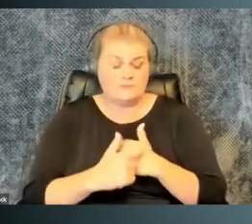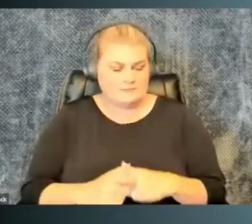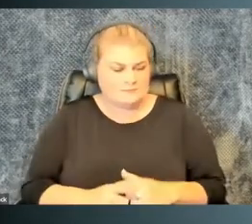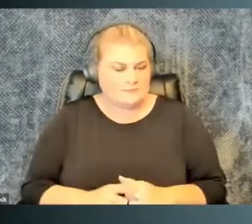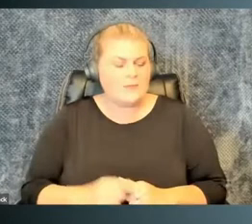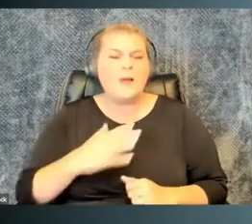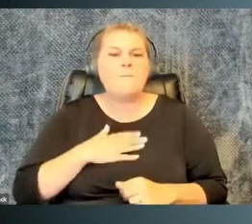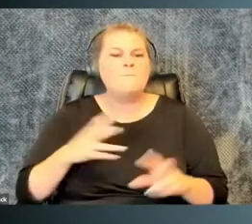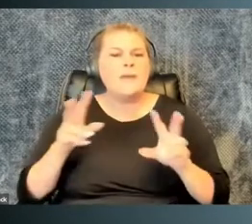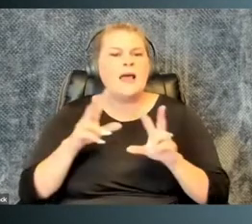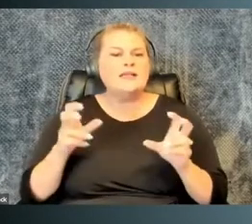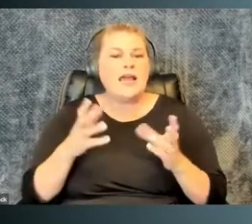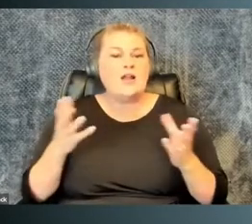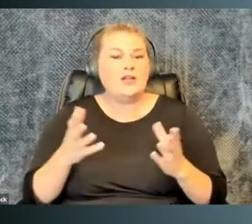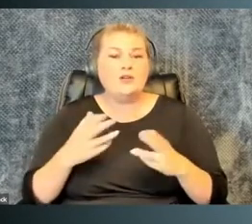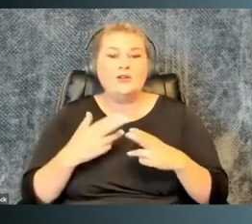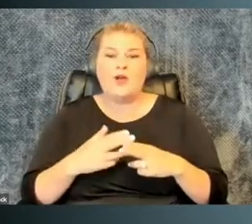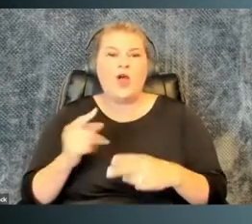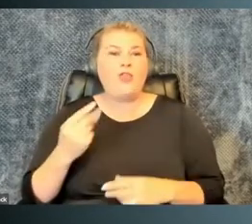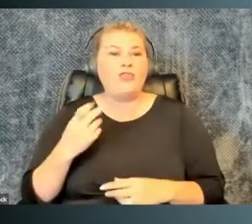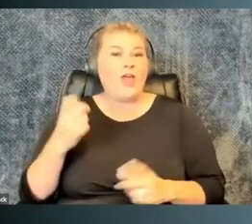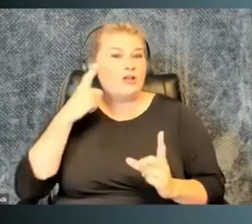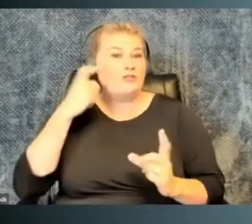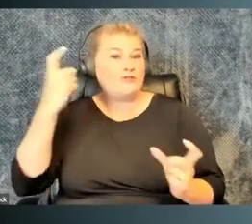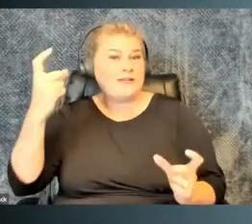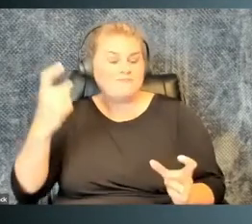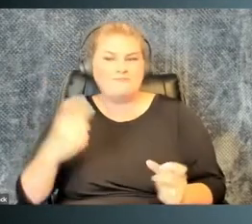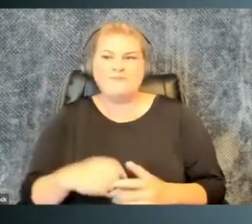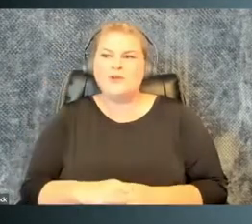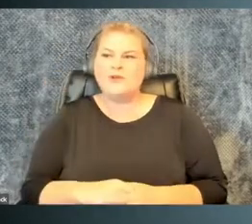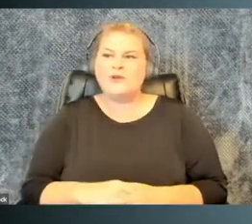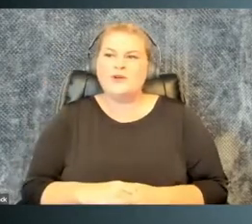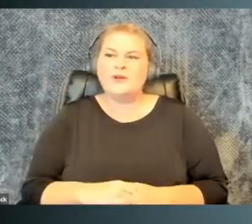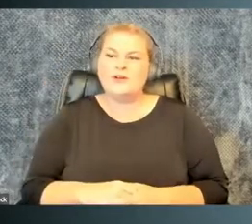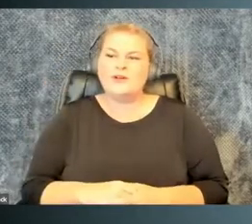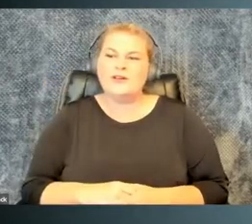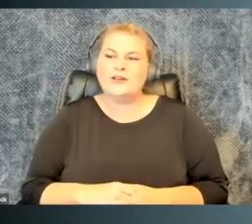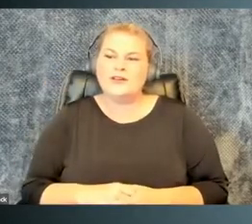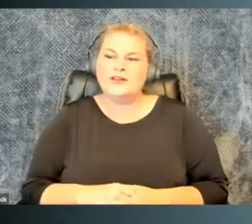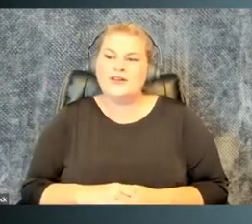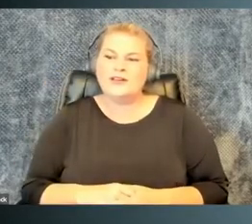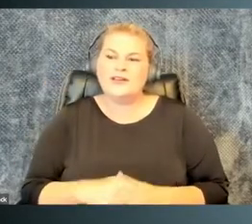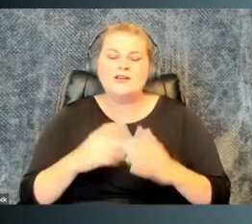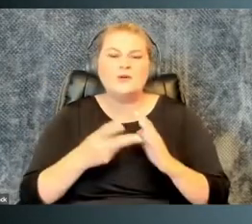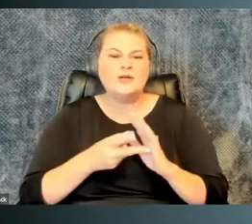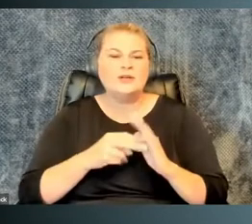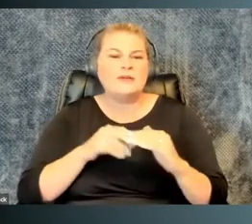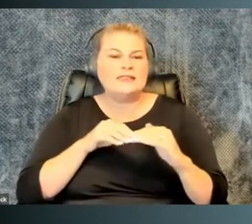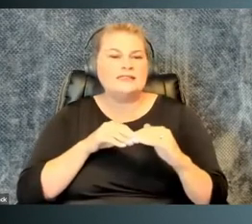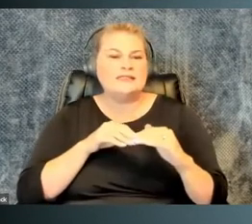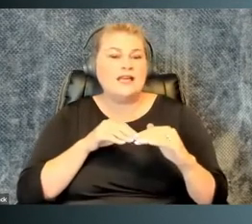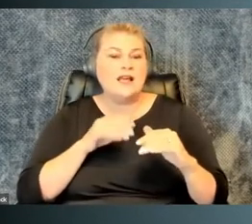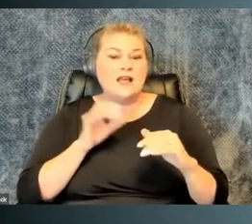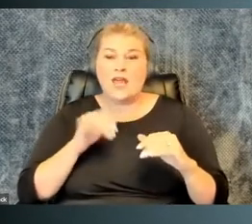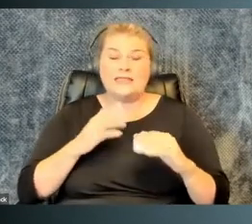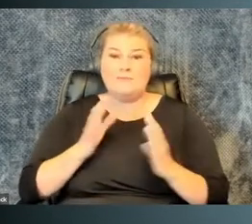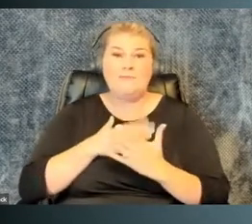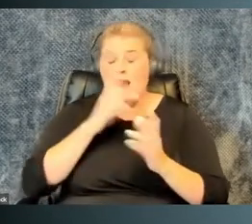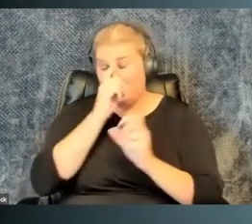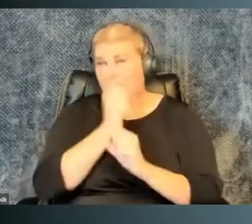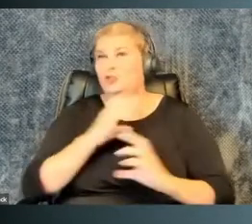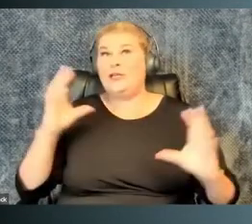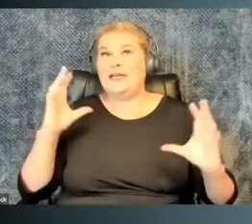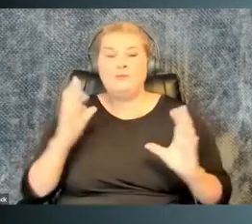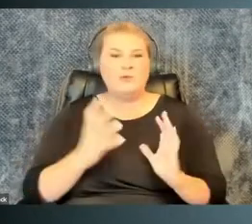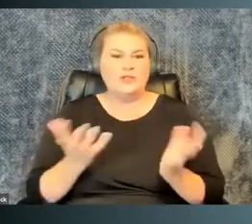our lifetimes too. My title here is the dream, which is to say, my title is